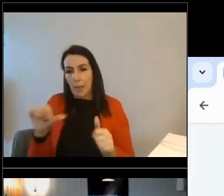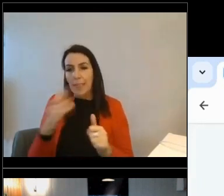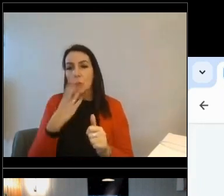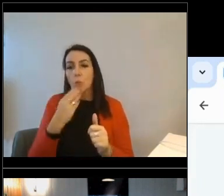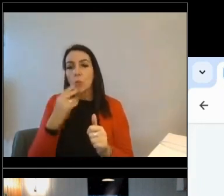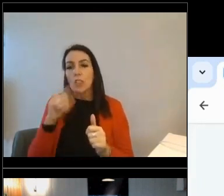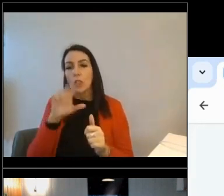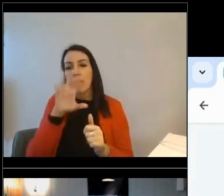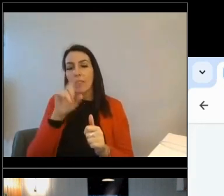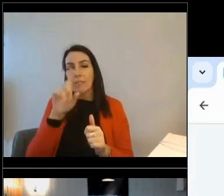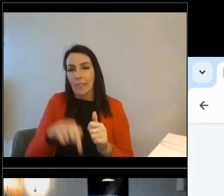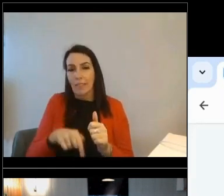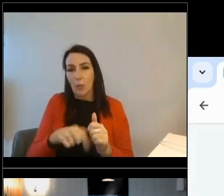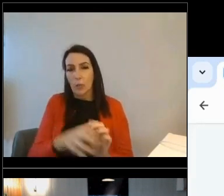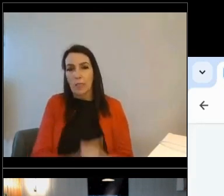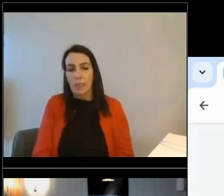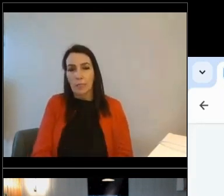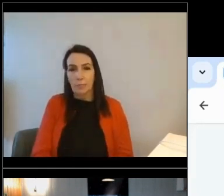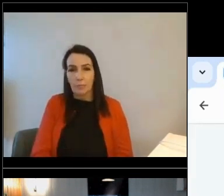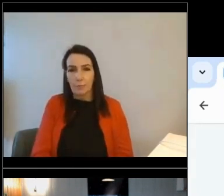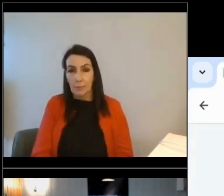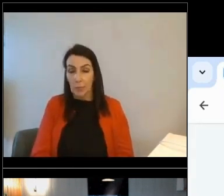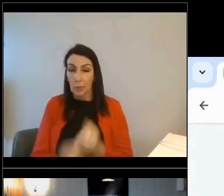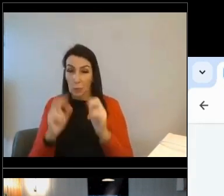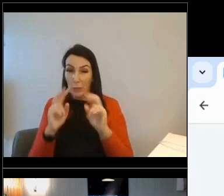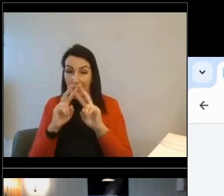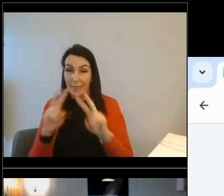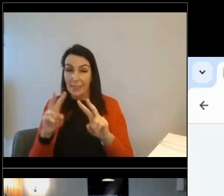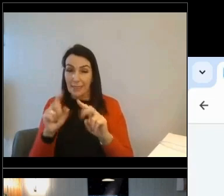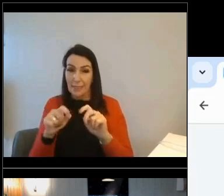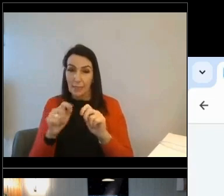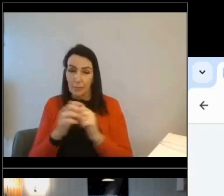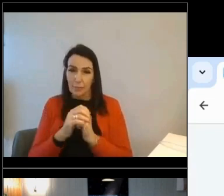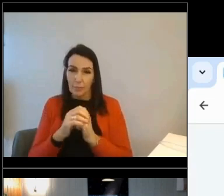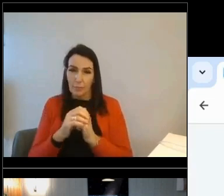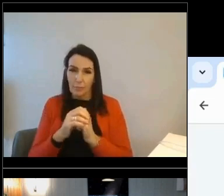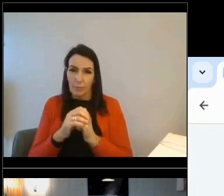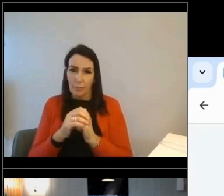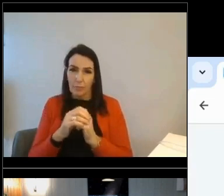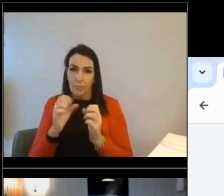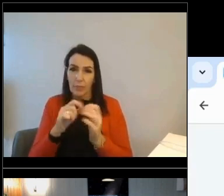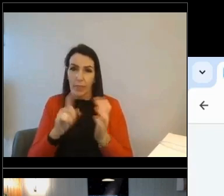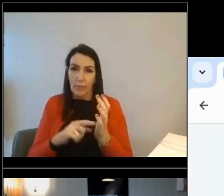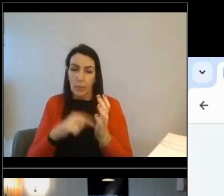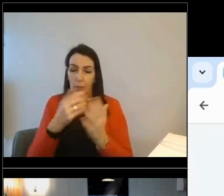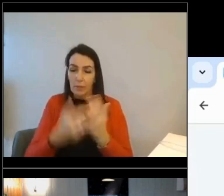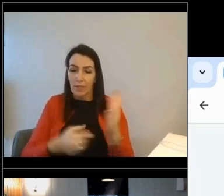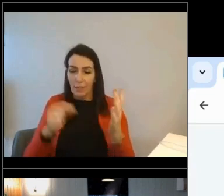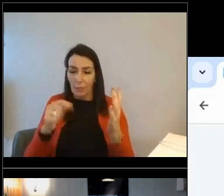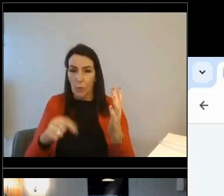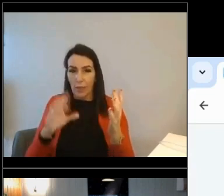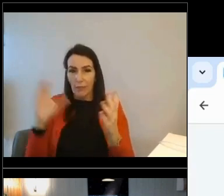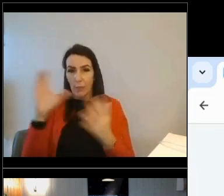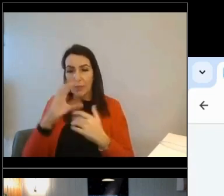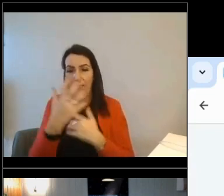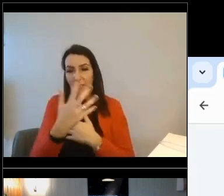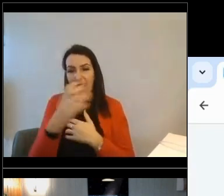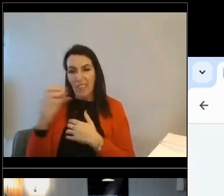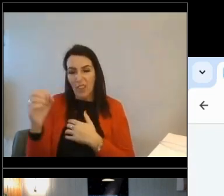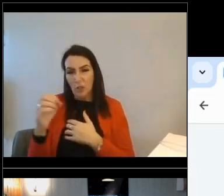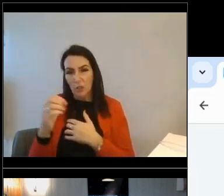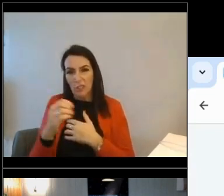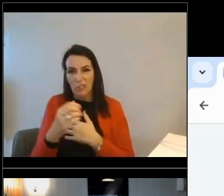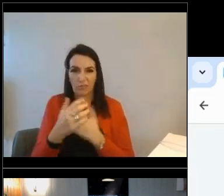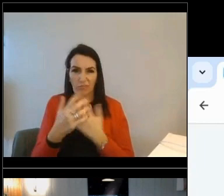15K could be. And you can see here that the likely bill saving for that amount of investment is 563 pounds